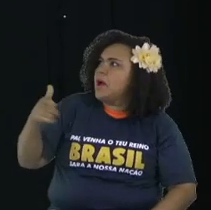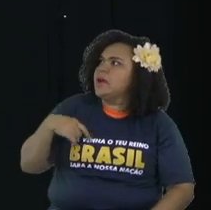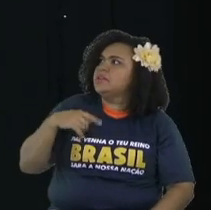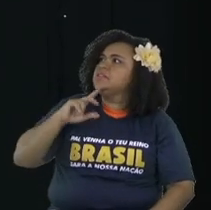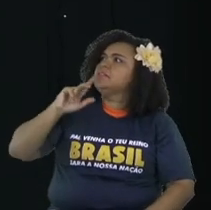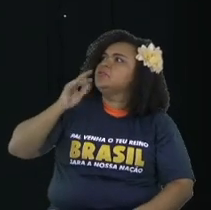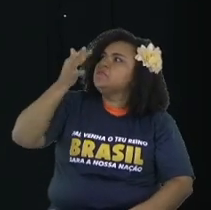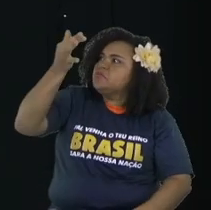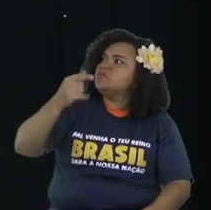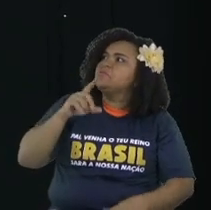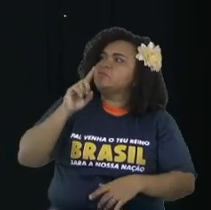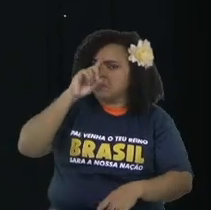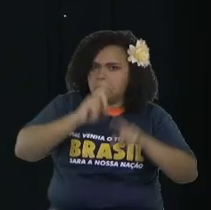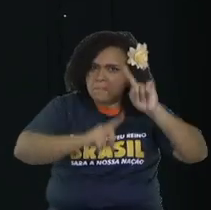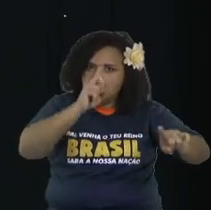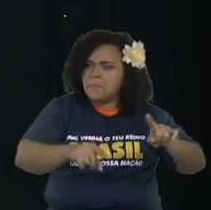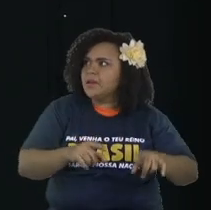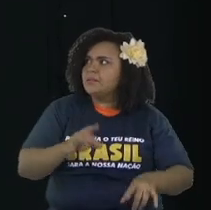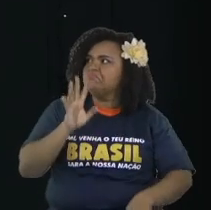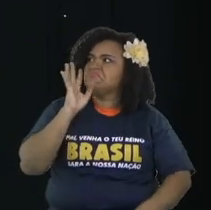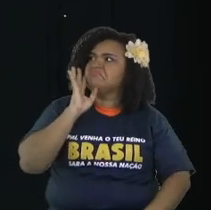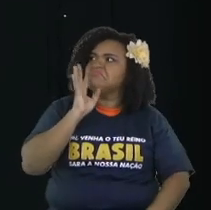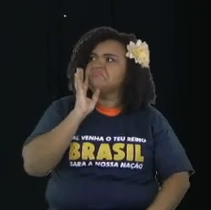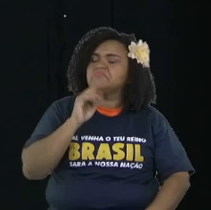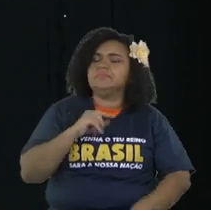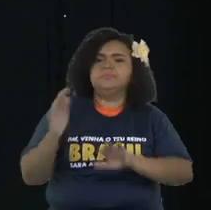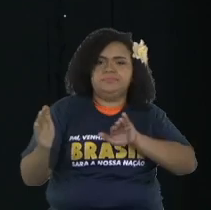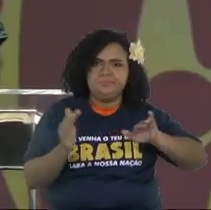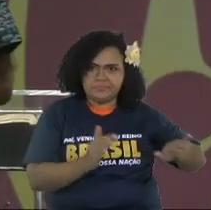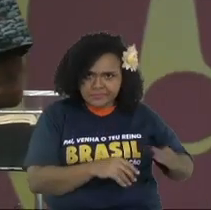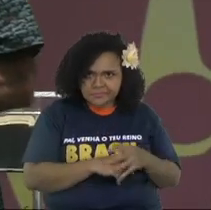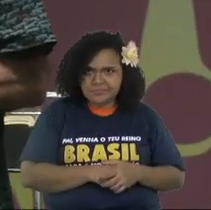The bookstores in Manaus. The bookstores in Manaus